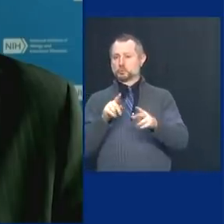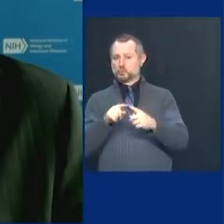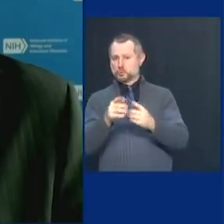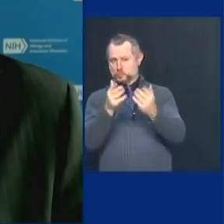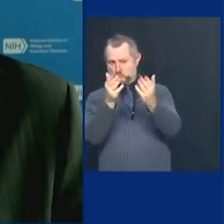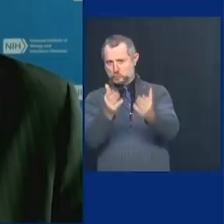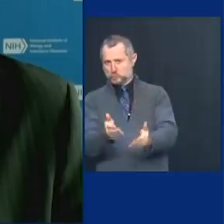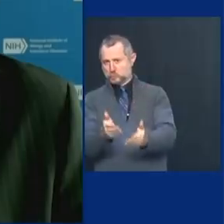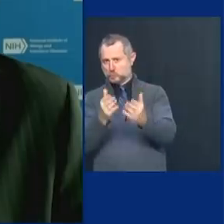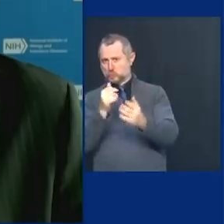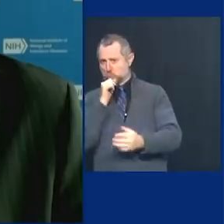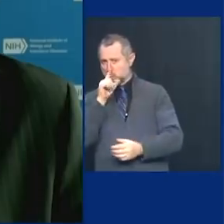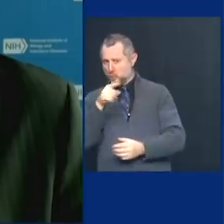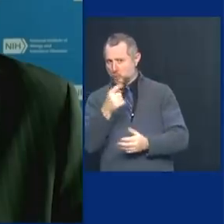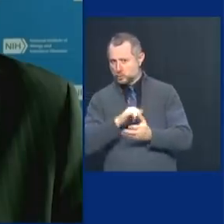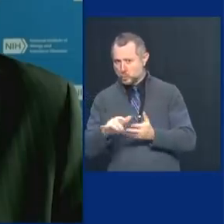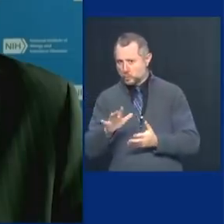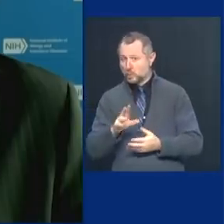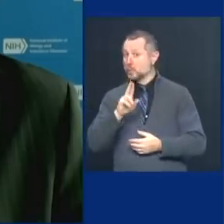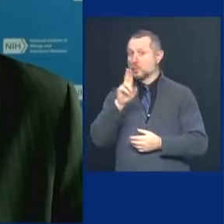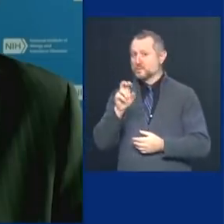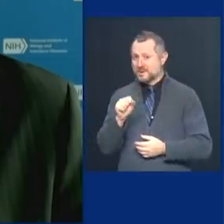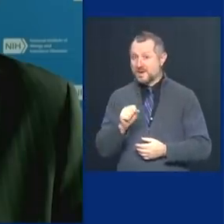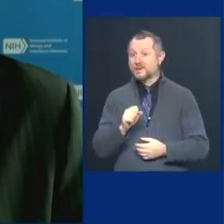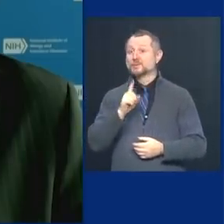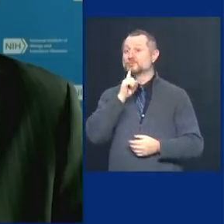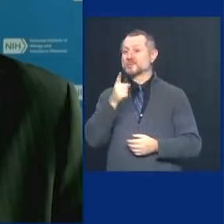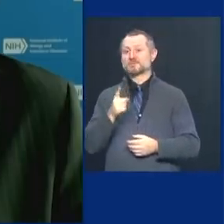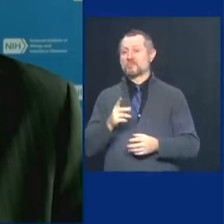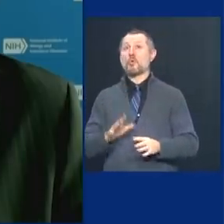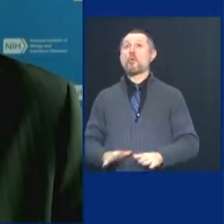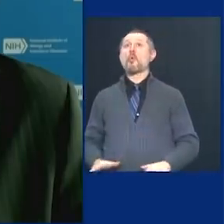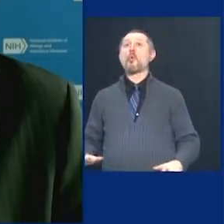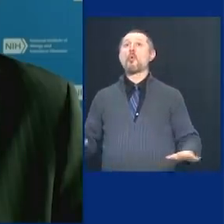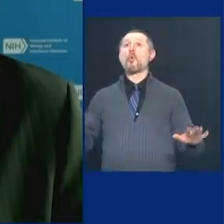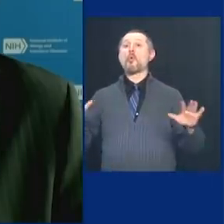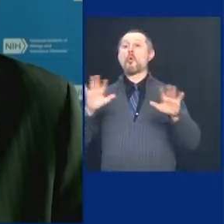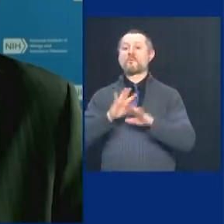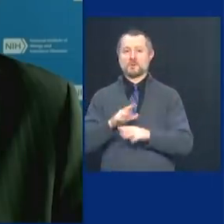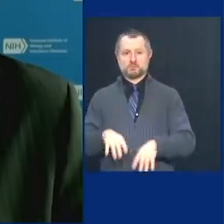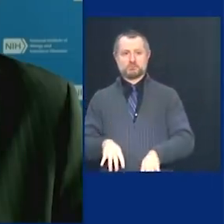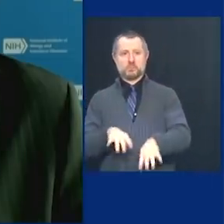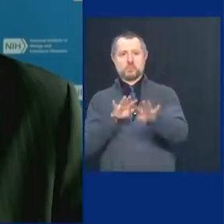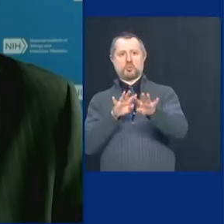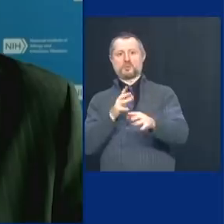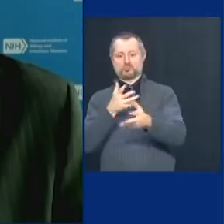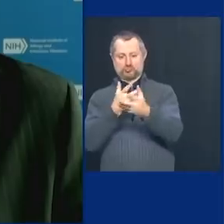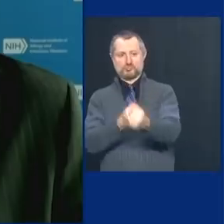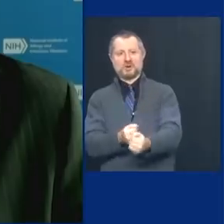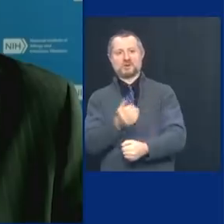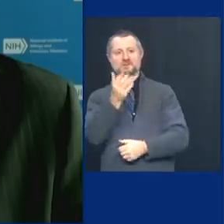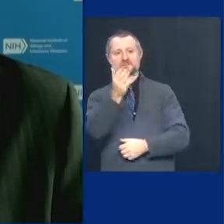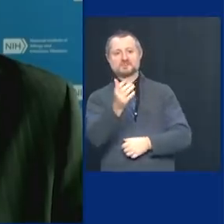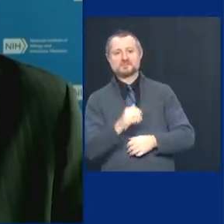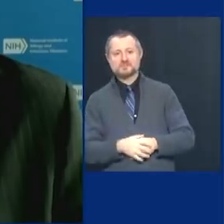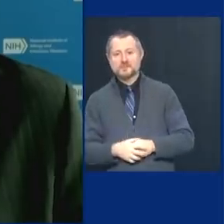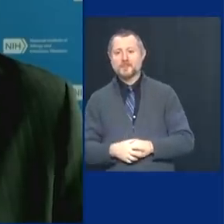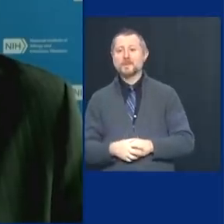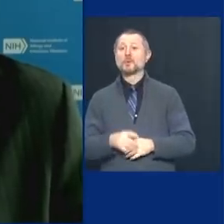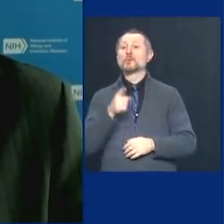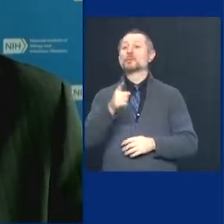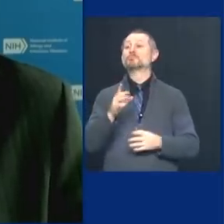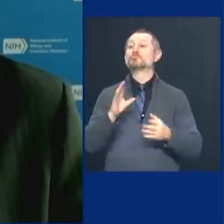but across this state. And I think your voice on saying that the